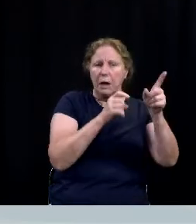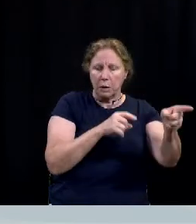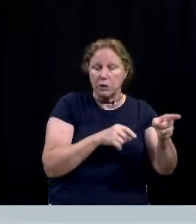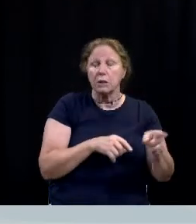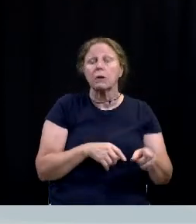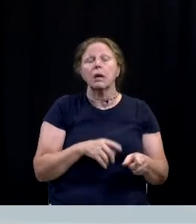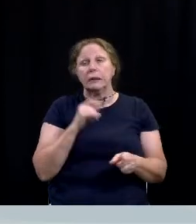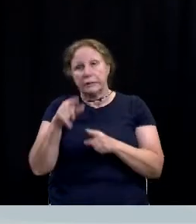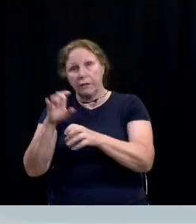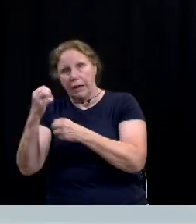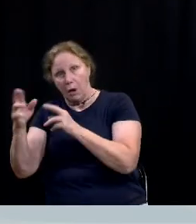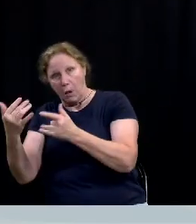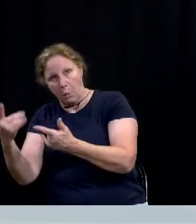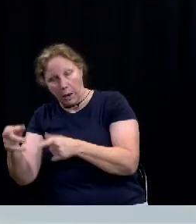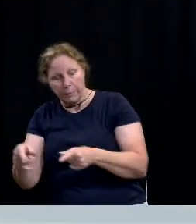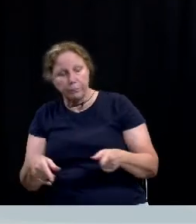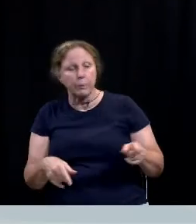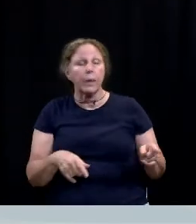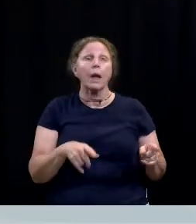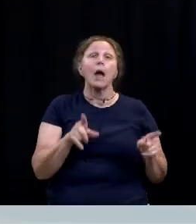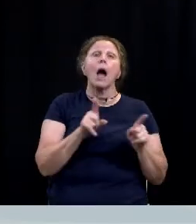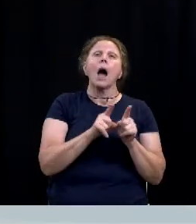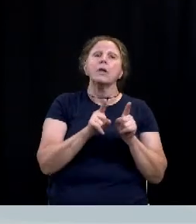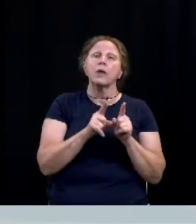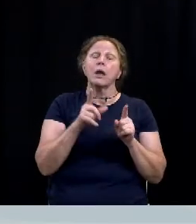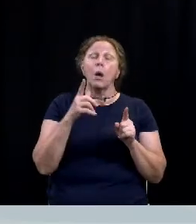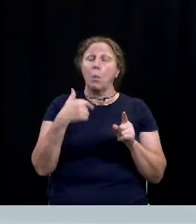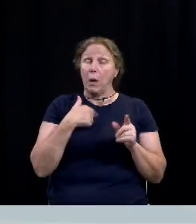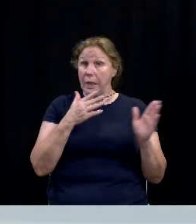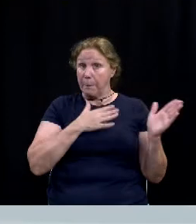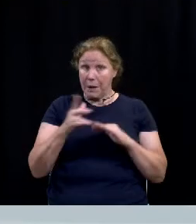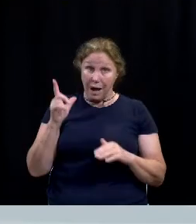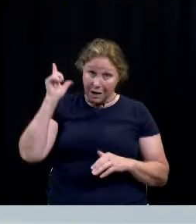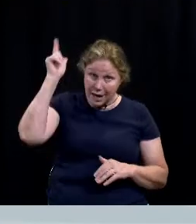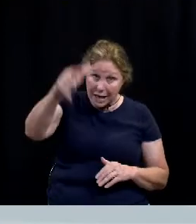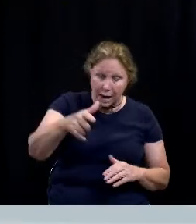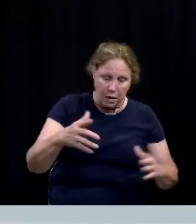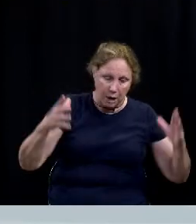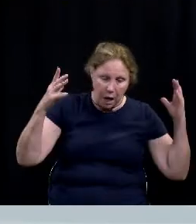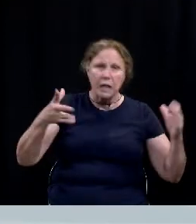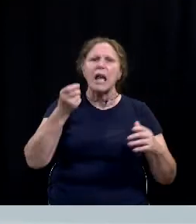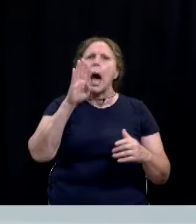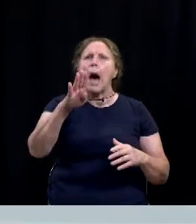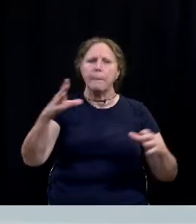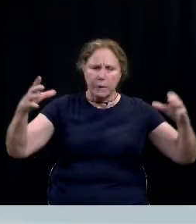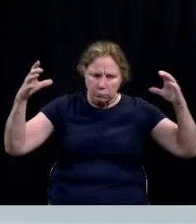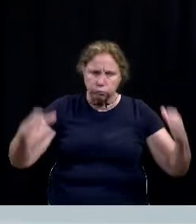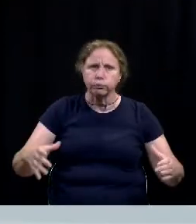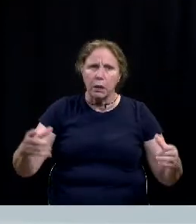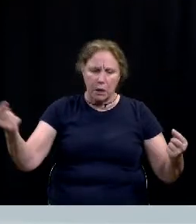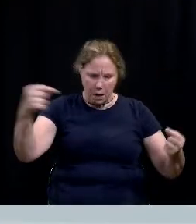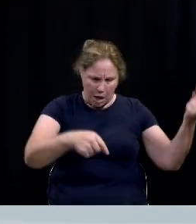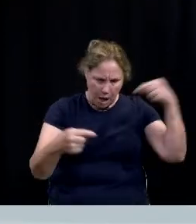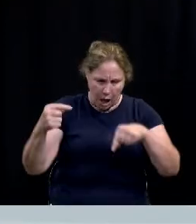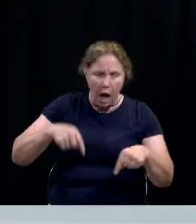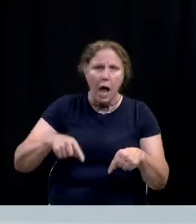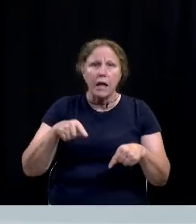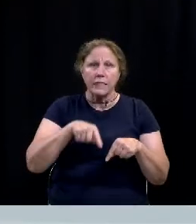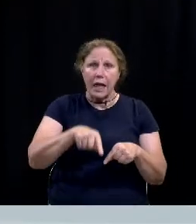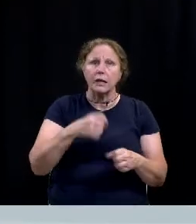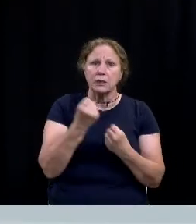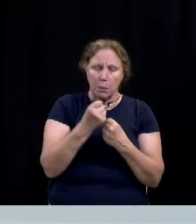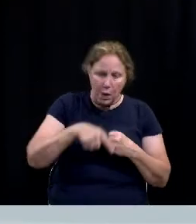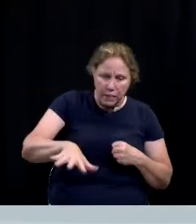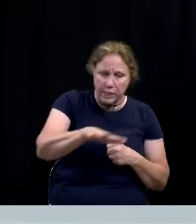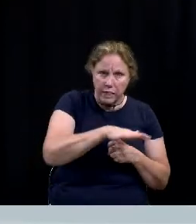ultimately the long-term plan is to create a crisis hub that would include a full array of crisis supports that would be housed together in this model